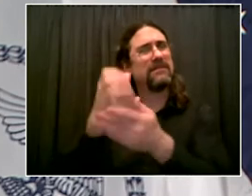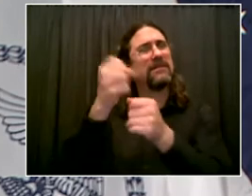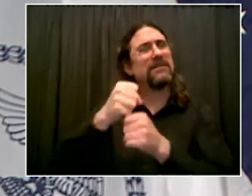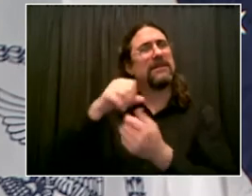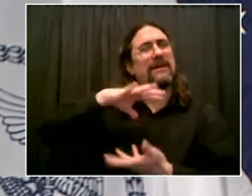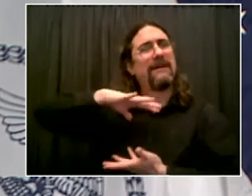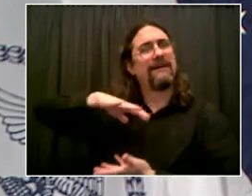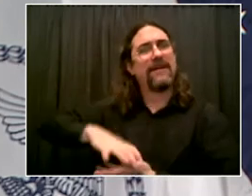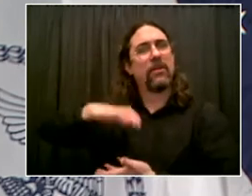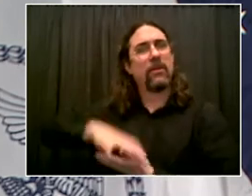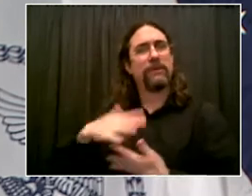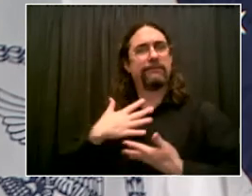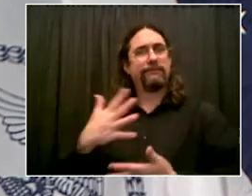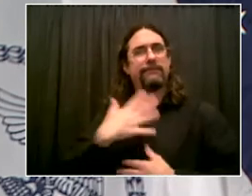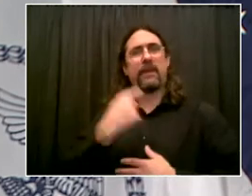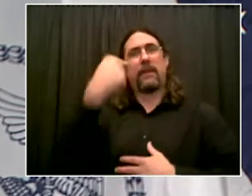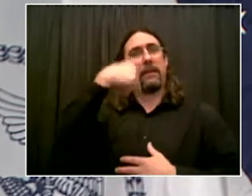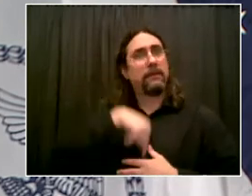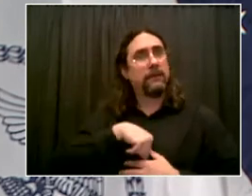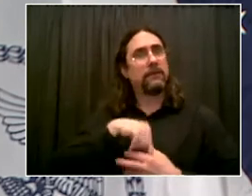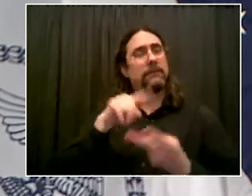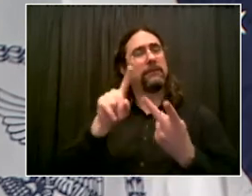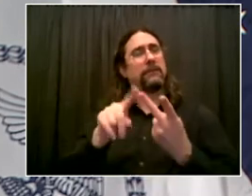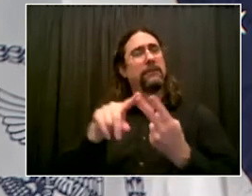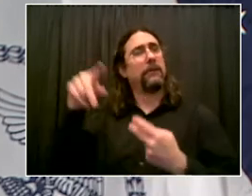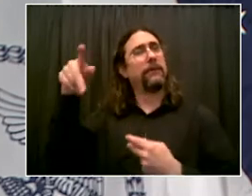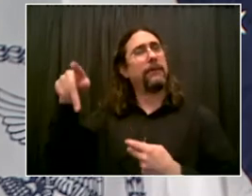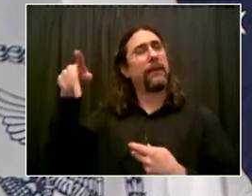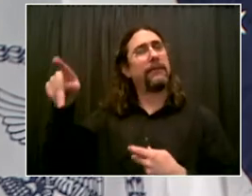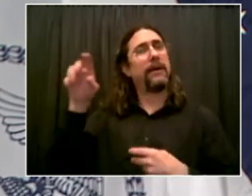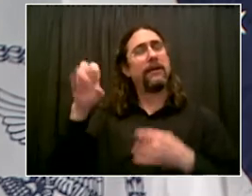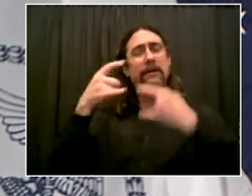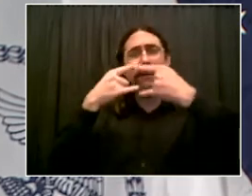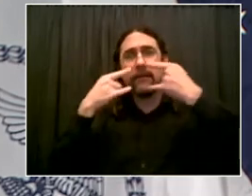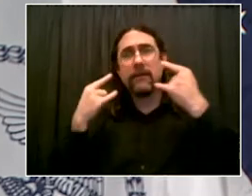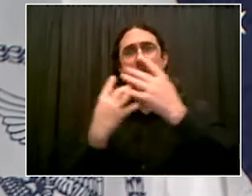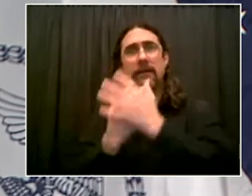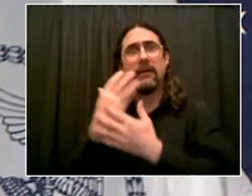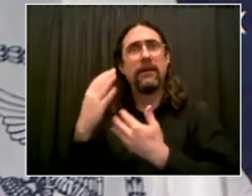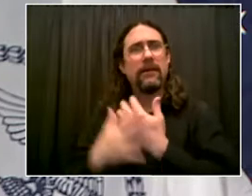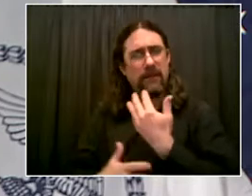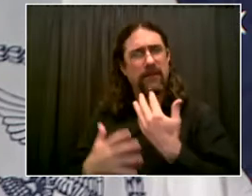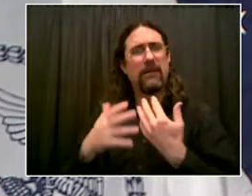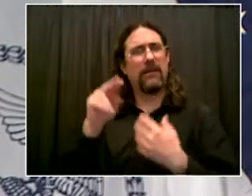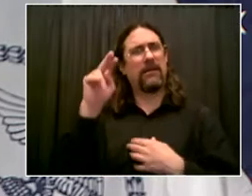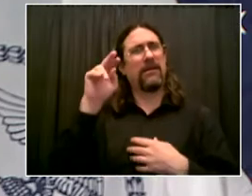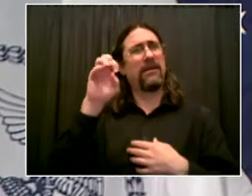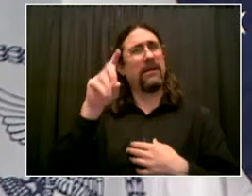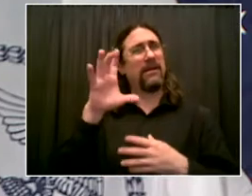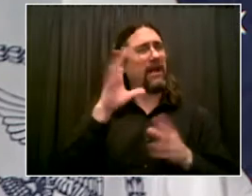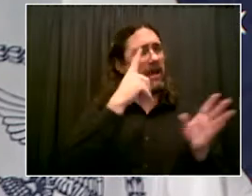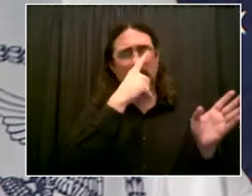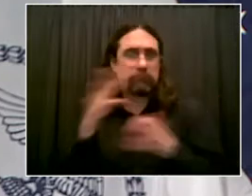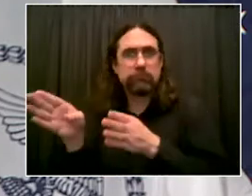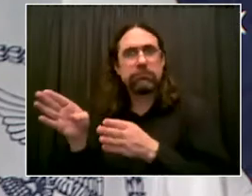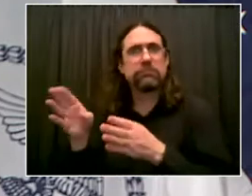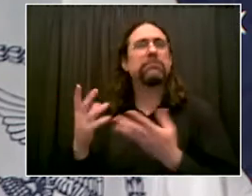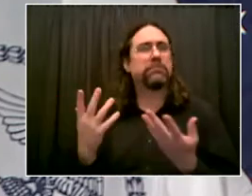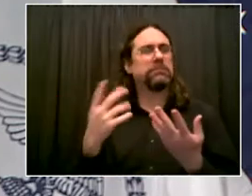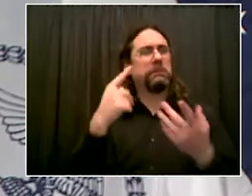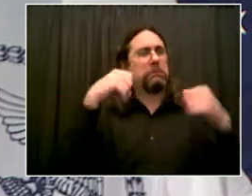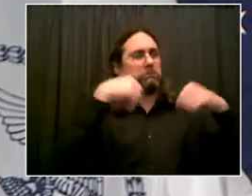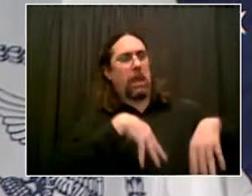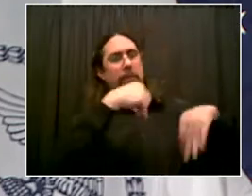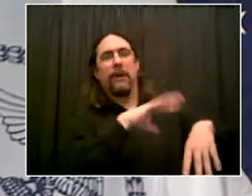so the Economic Development Corporation swung into action. And helping to lead that effort was Rachel Loeb every step of the way,